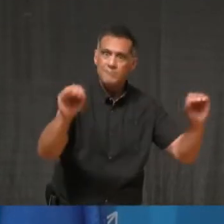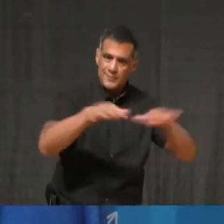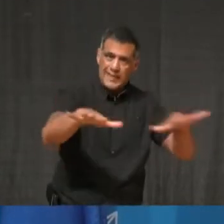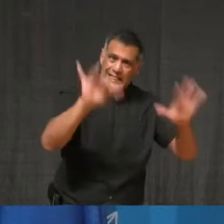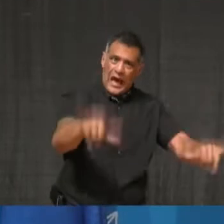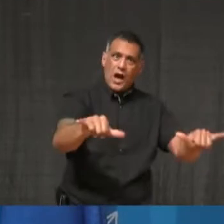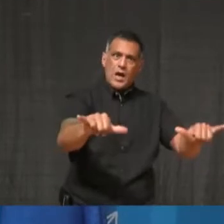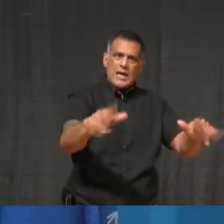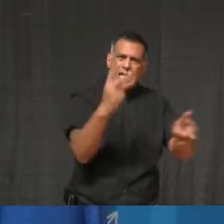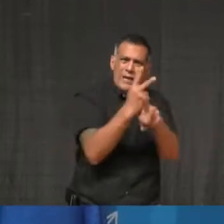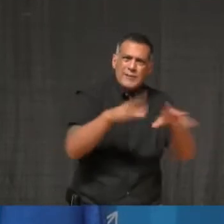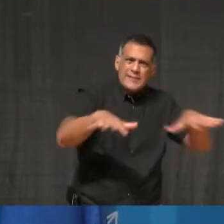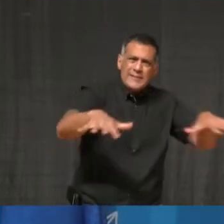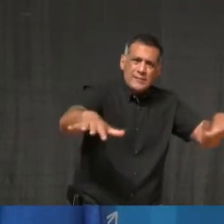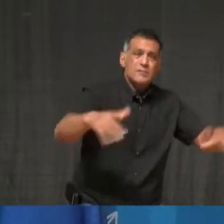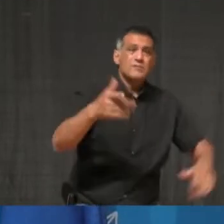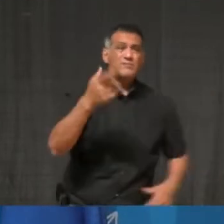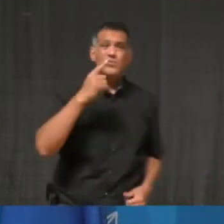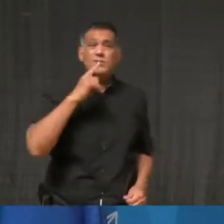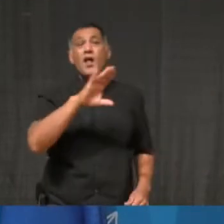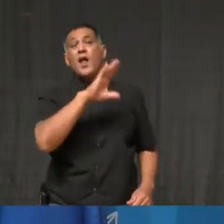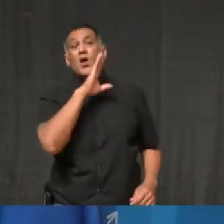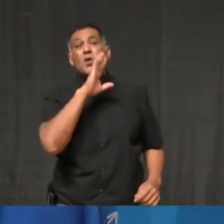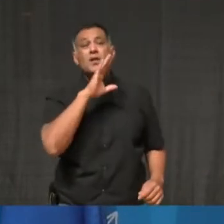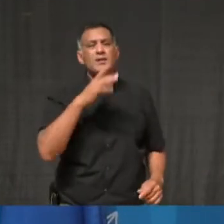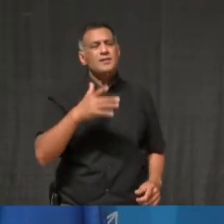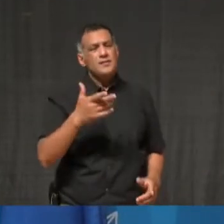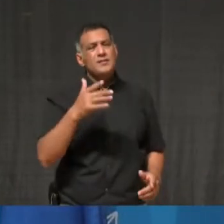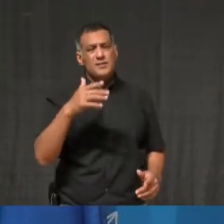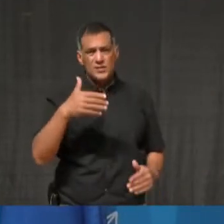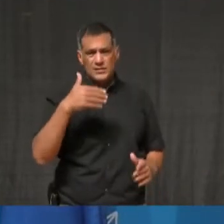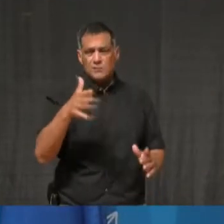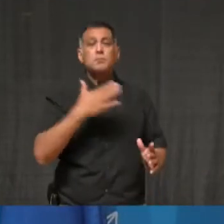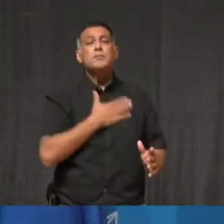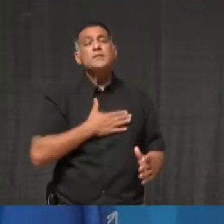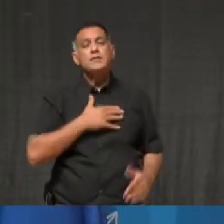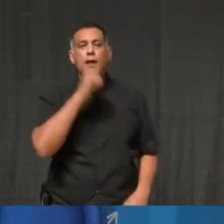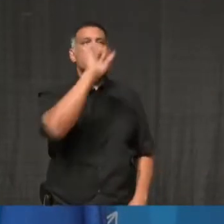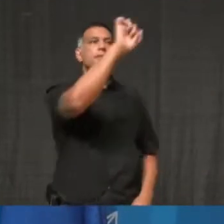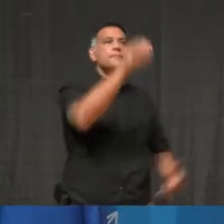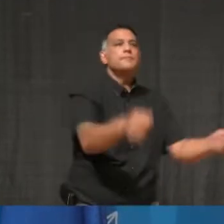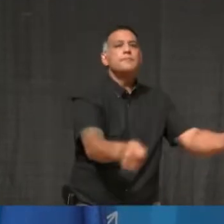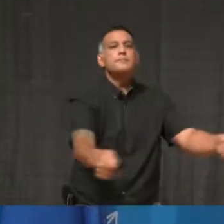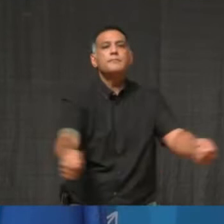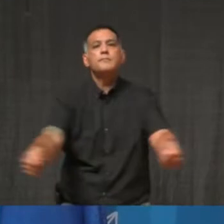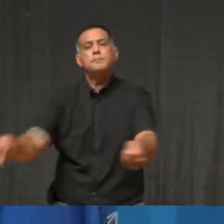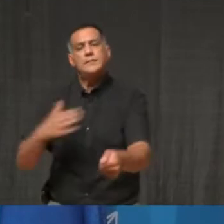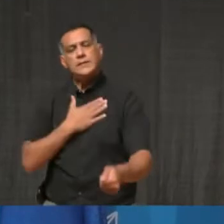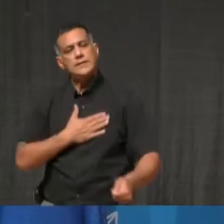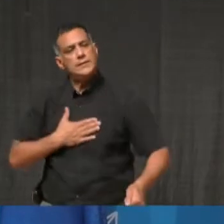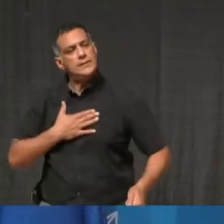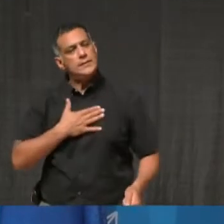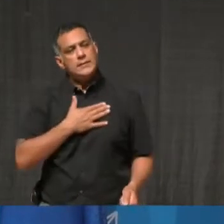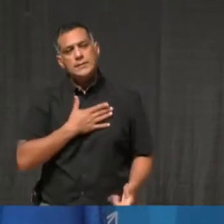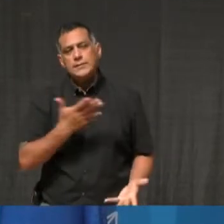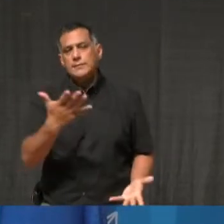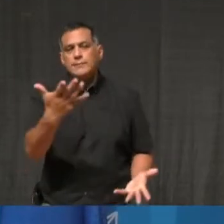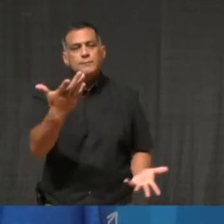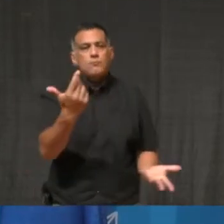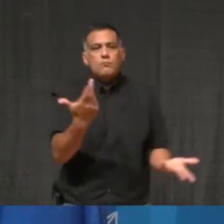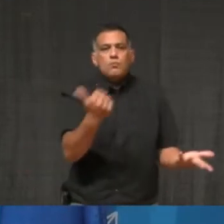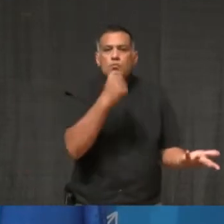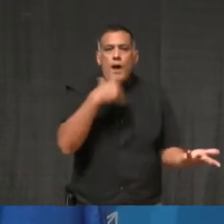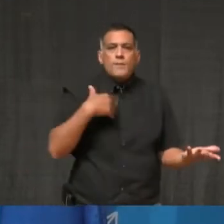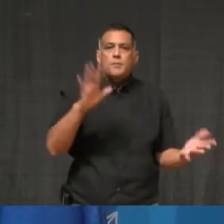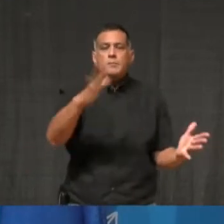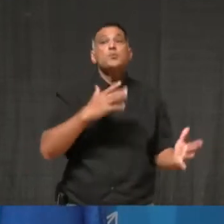-treat. Please don't attend Halloween parties. We don't want a Halloween surge to add to the Thanksgiving surge that we've